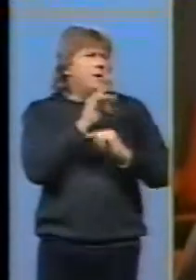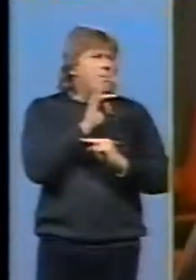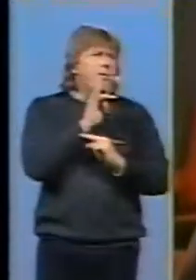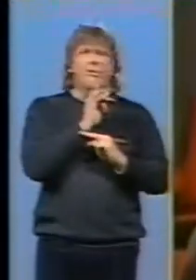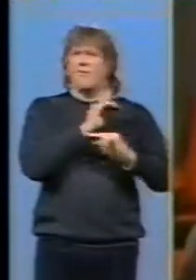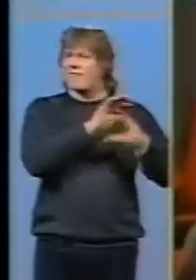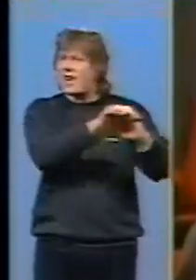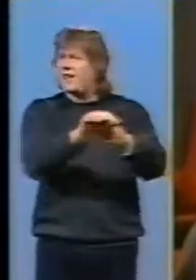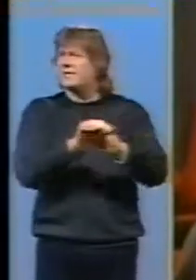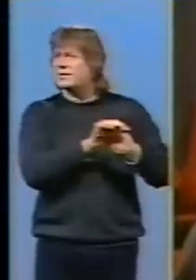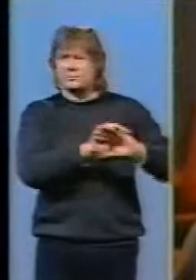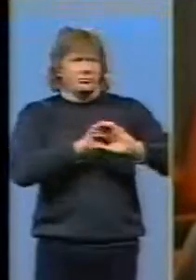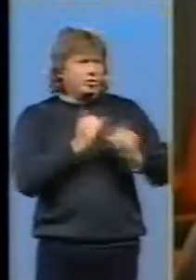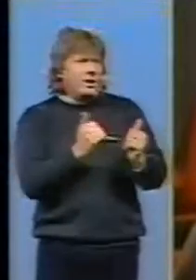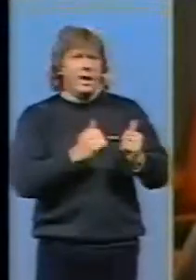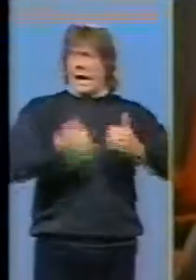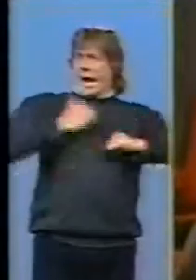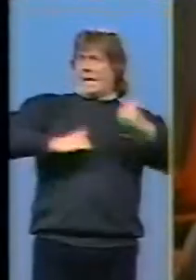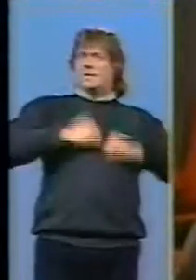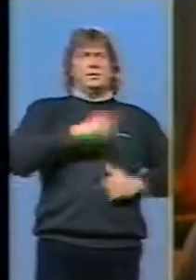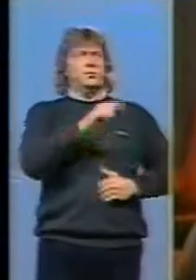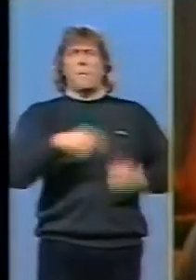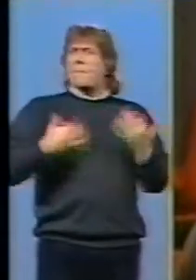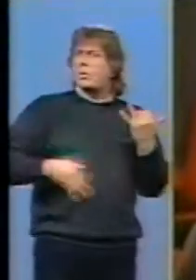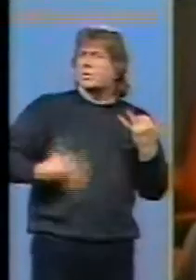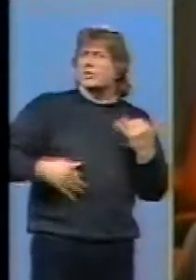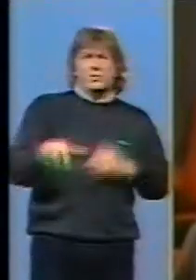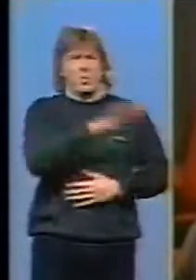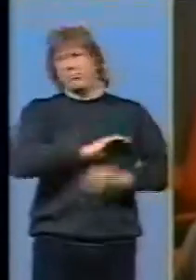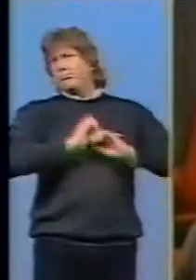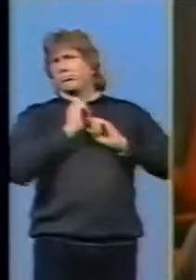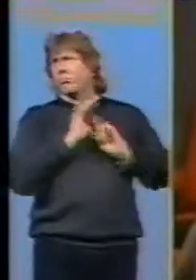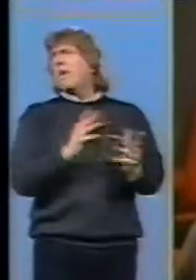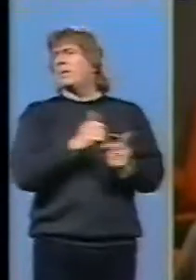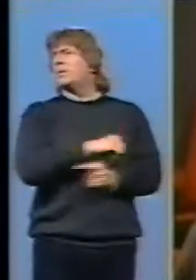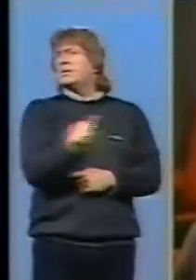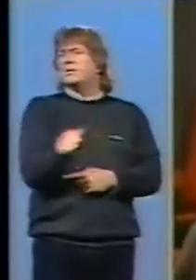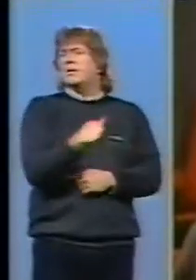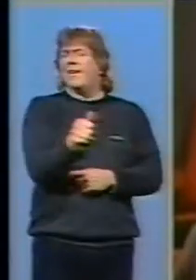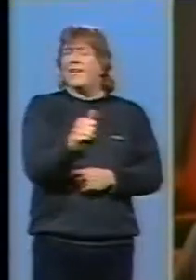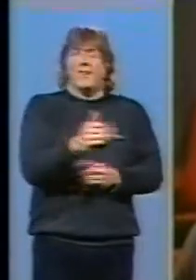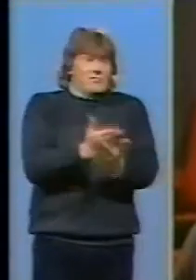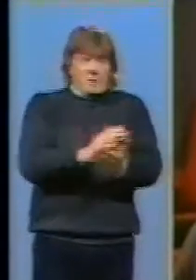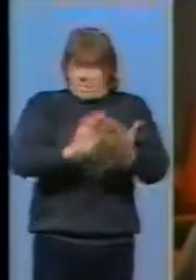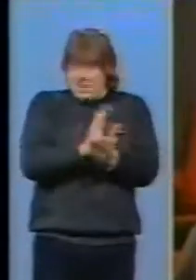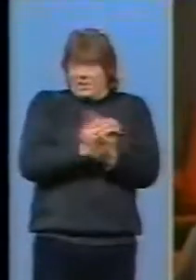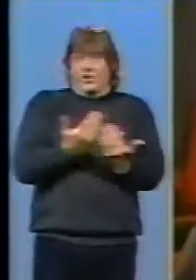and we've, you know the actors are great and the musicians are great so it's it's pleasure to do it every night I've of